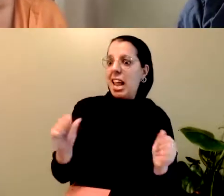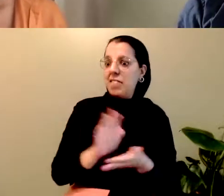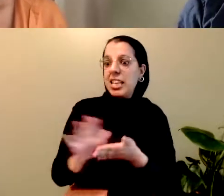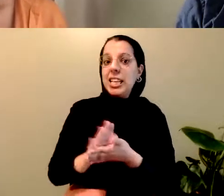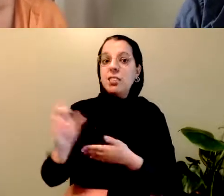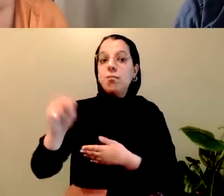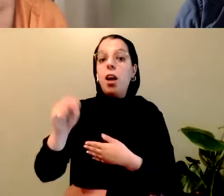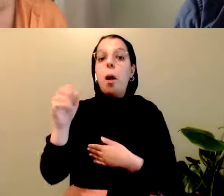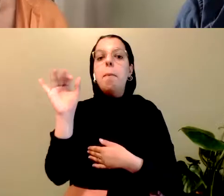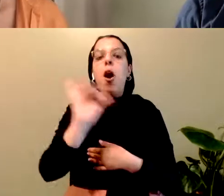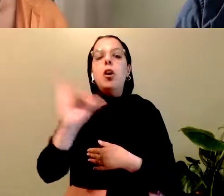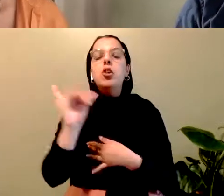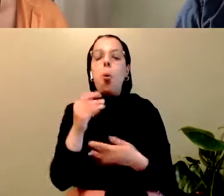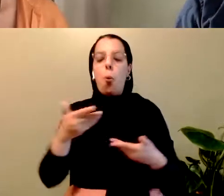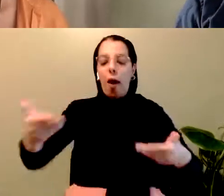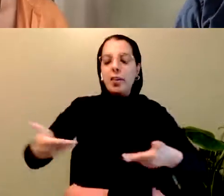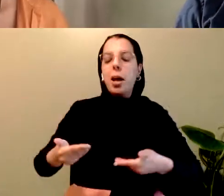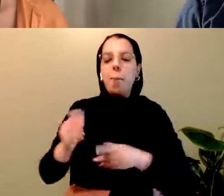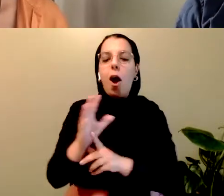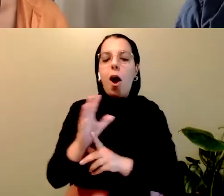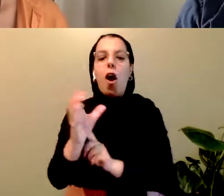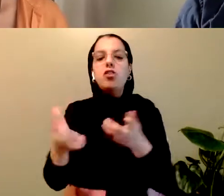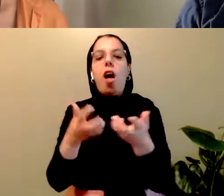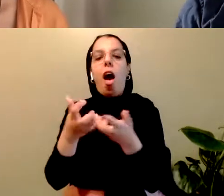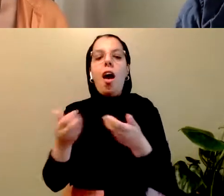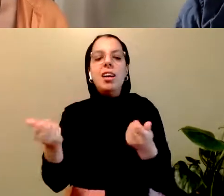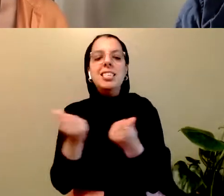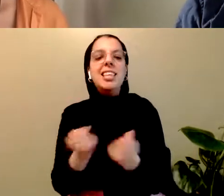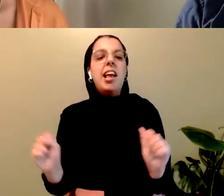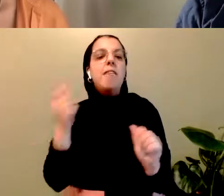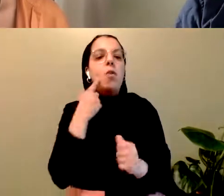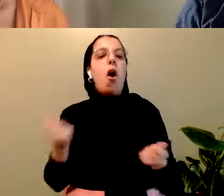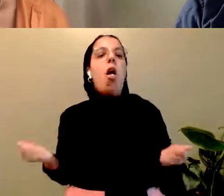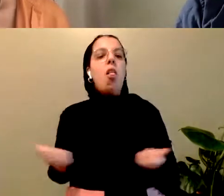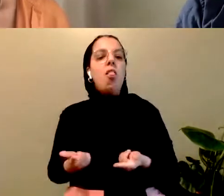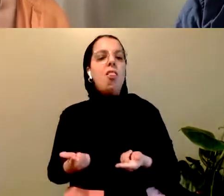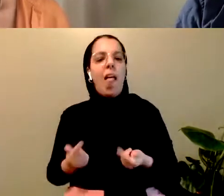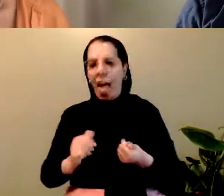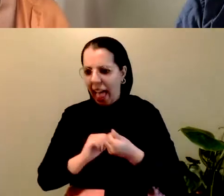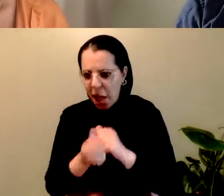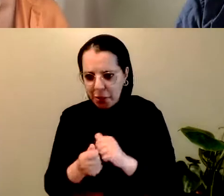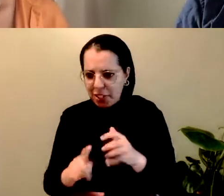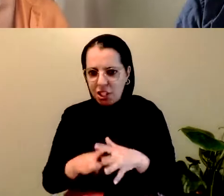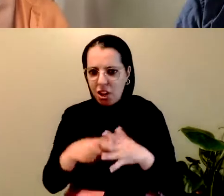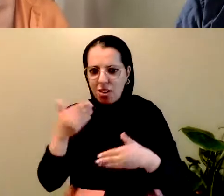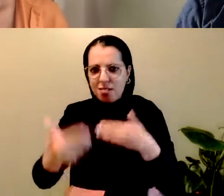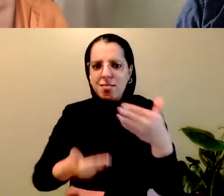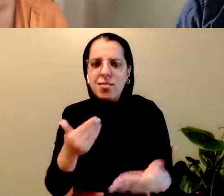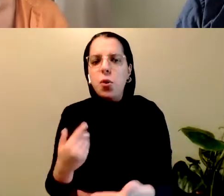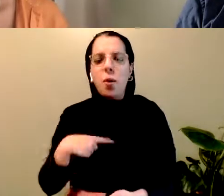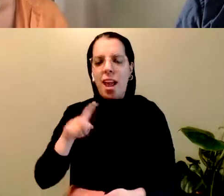to all of us. And to even begin to address this, we have to examine the roles that our institutions play in